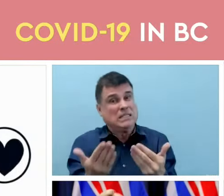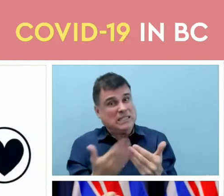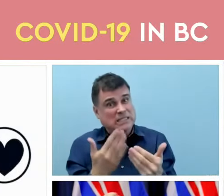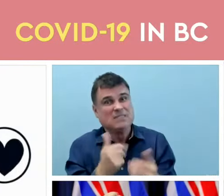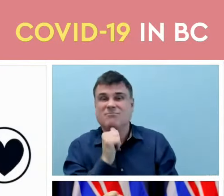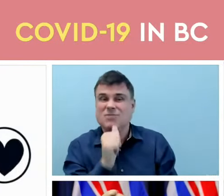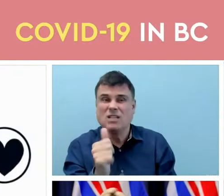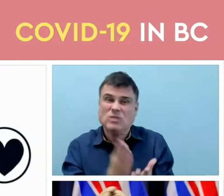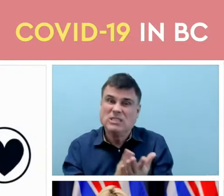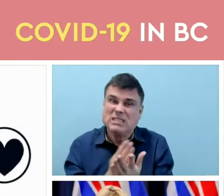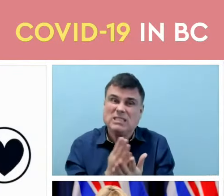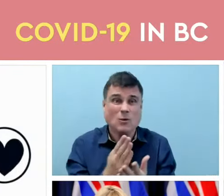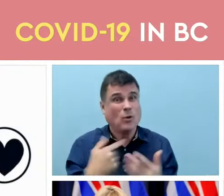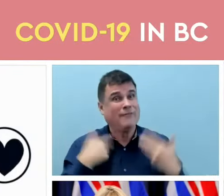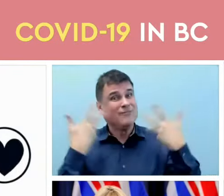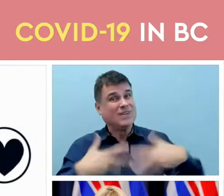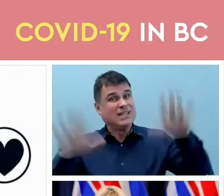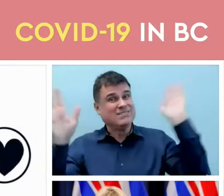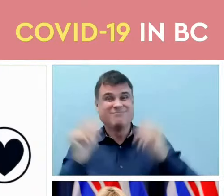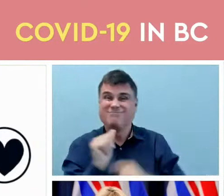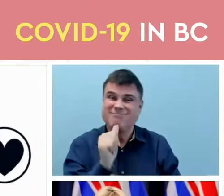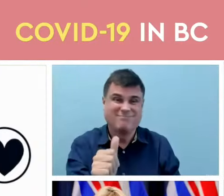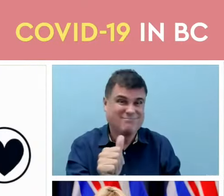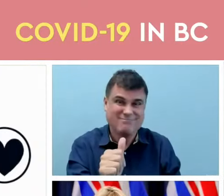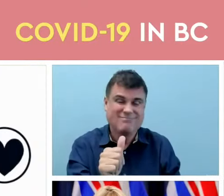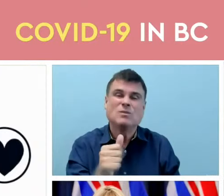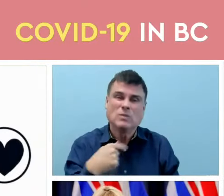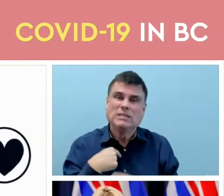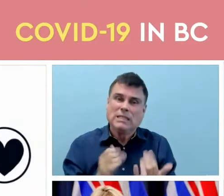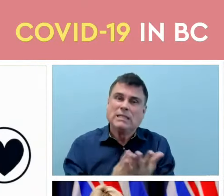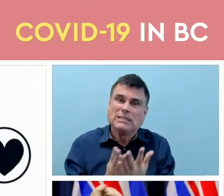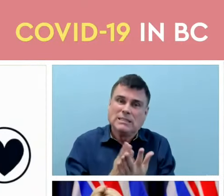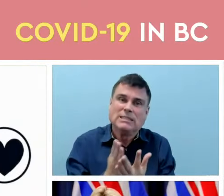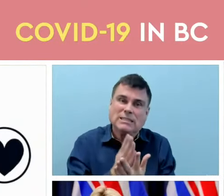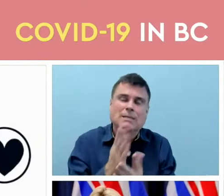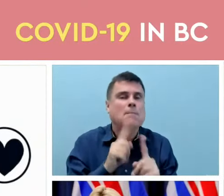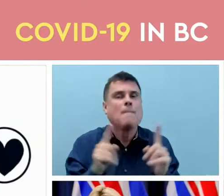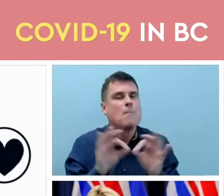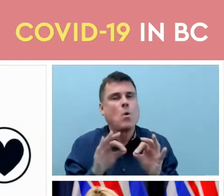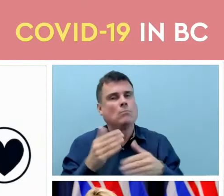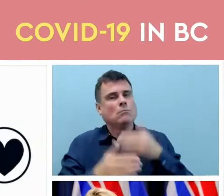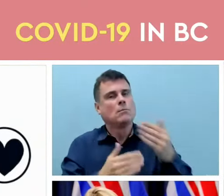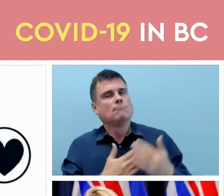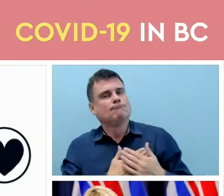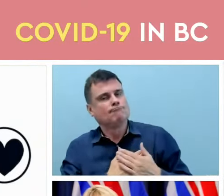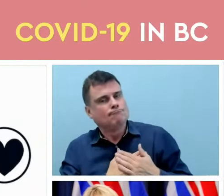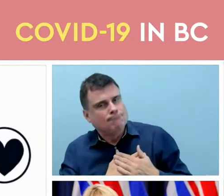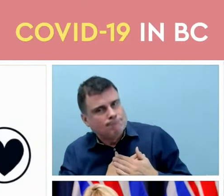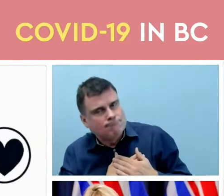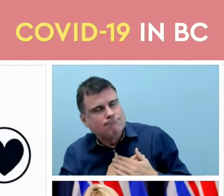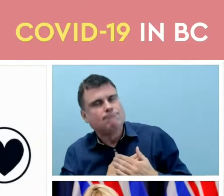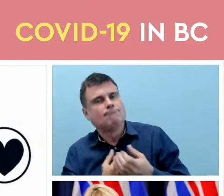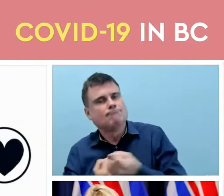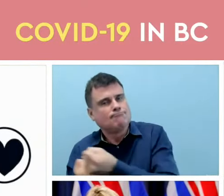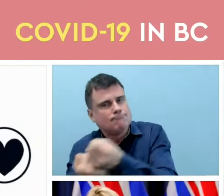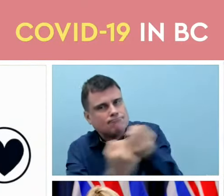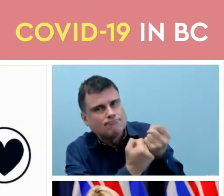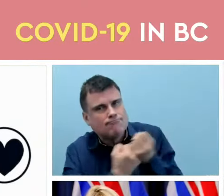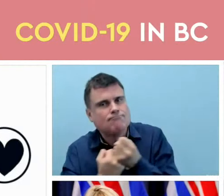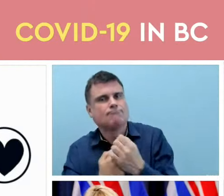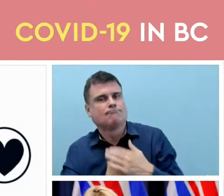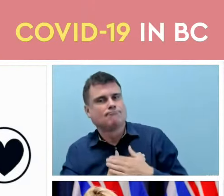yet. But your kindness and compassion has made the difference in so many ways. And we need to keep doing this